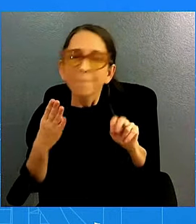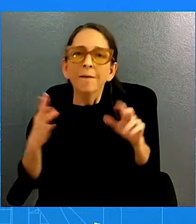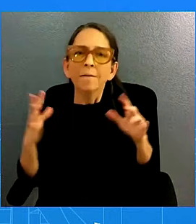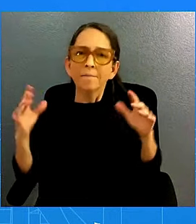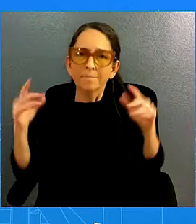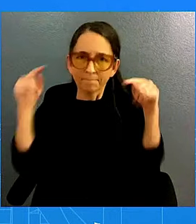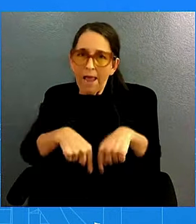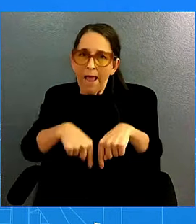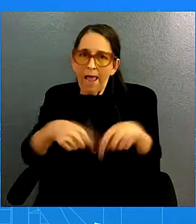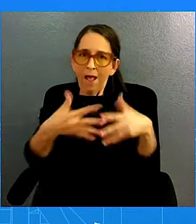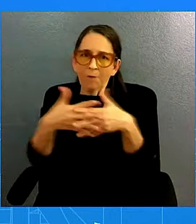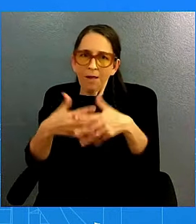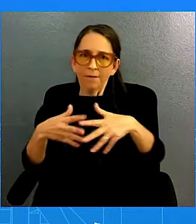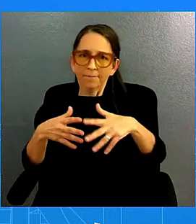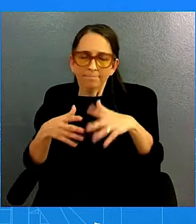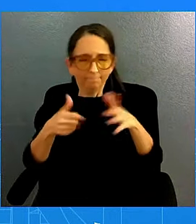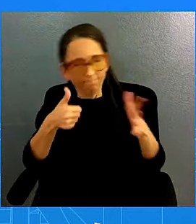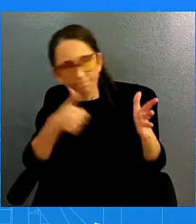of his economy.